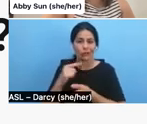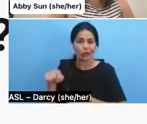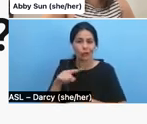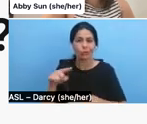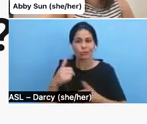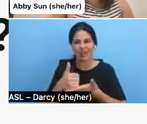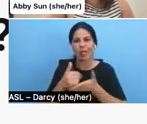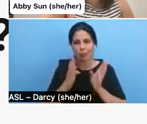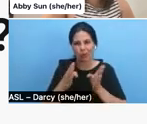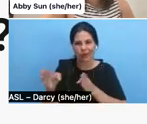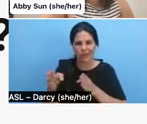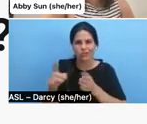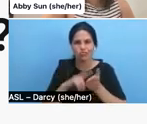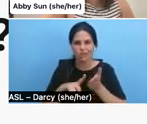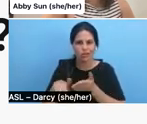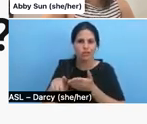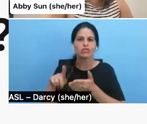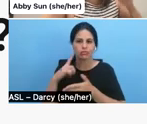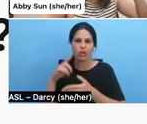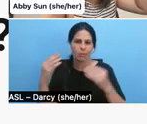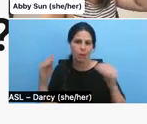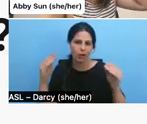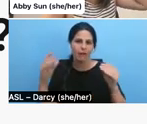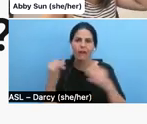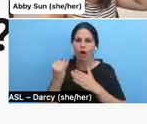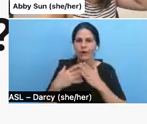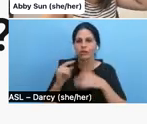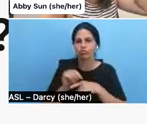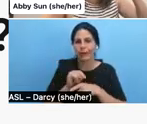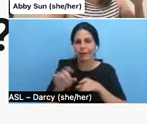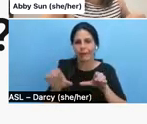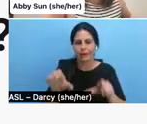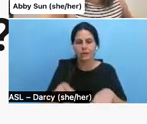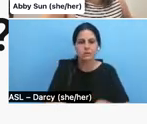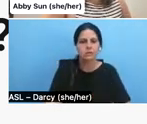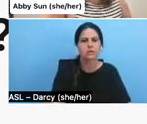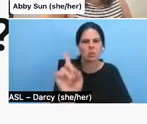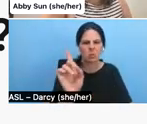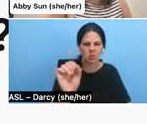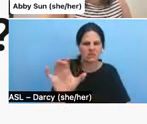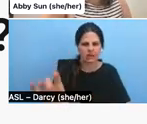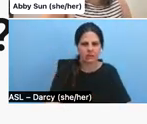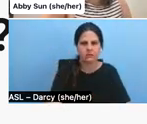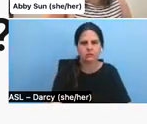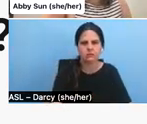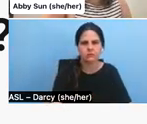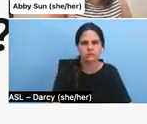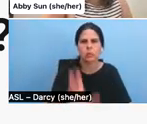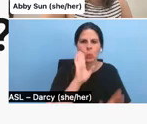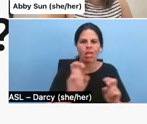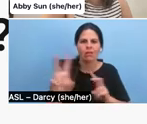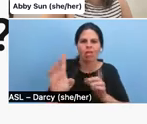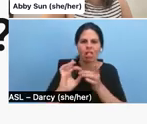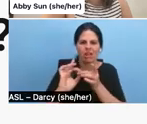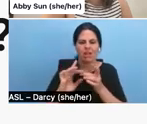and artist training activities. Um, so we're going to put, give us a second. We're going to put a link to this blank worksheet